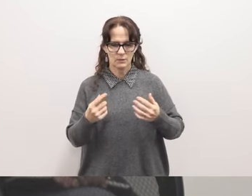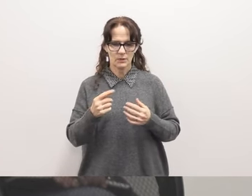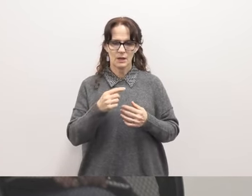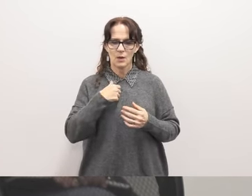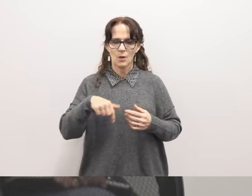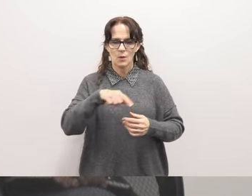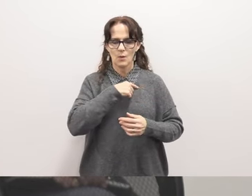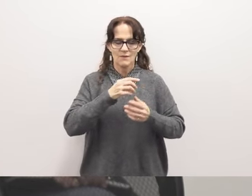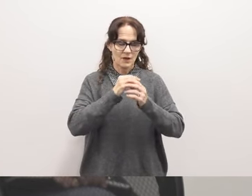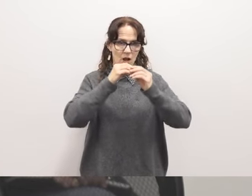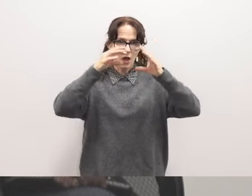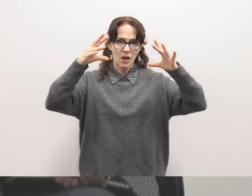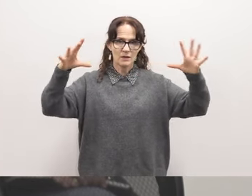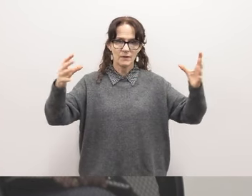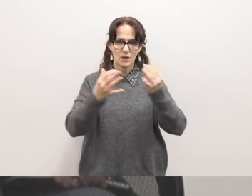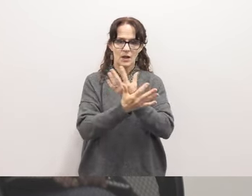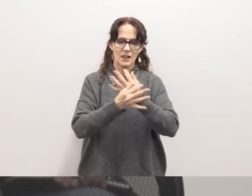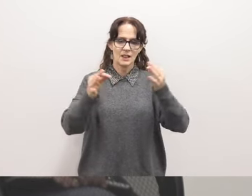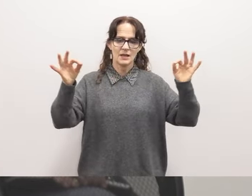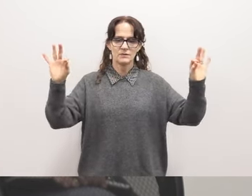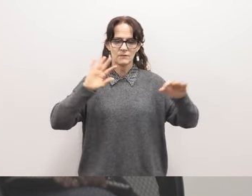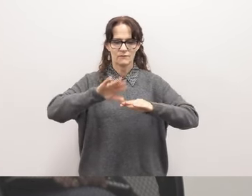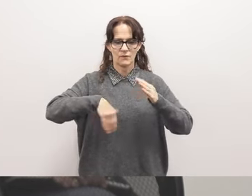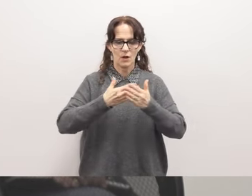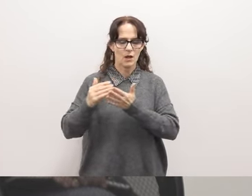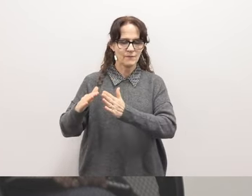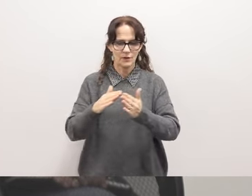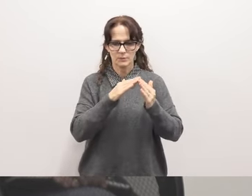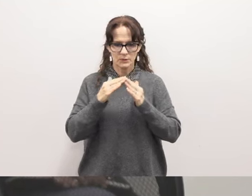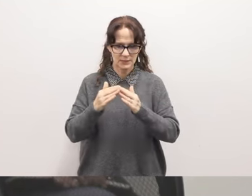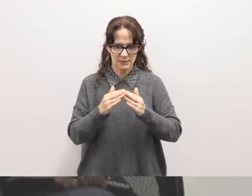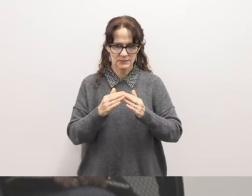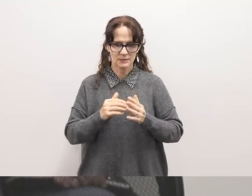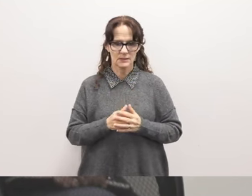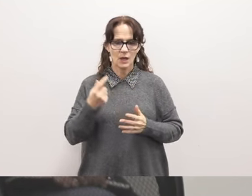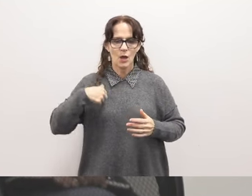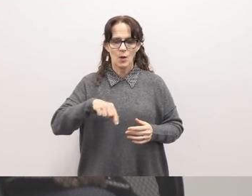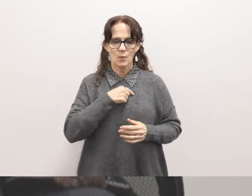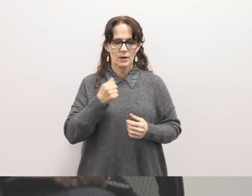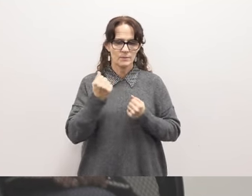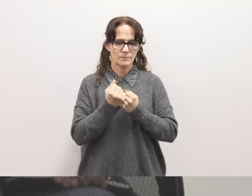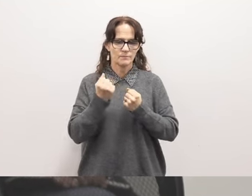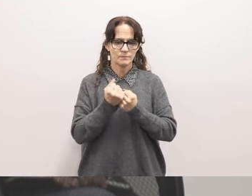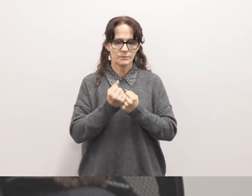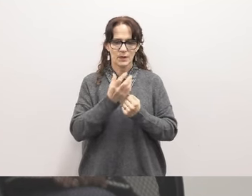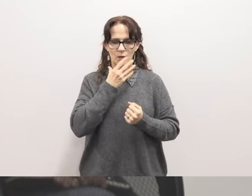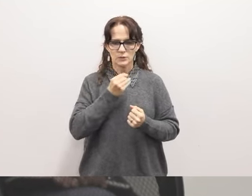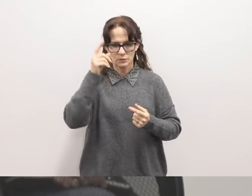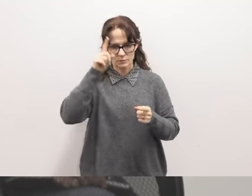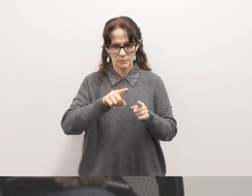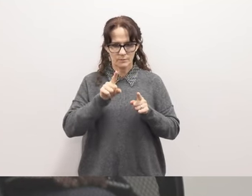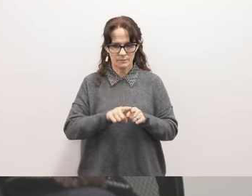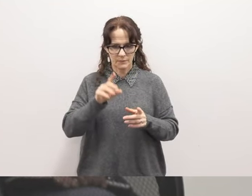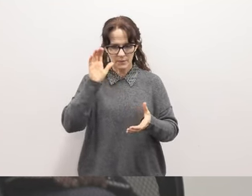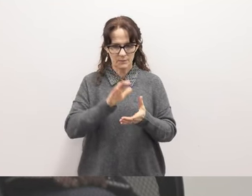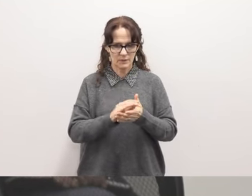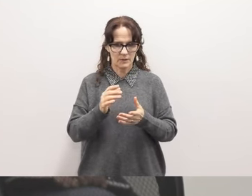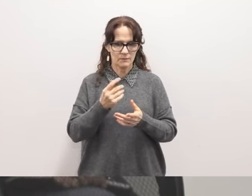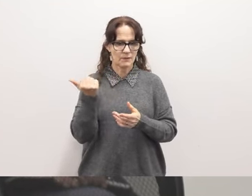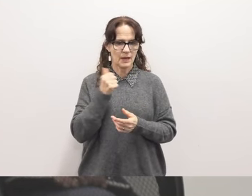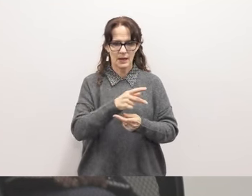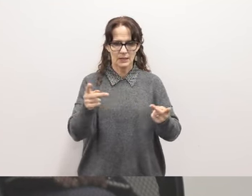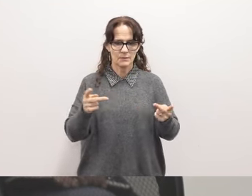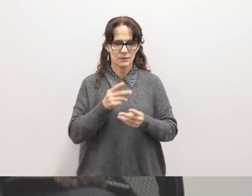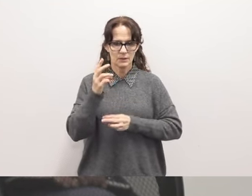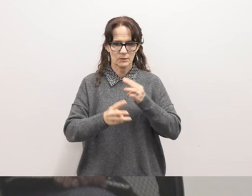tied to a larger vision for liberation for all of our communities. We are in solidarity with our Jewish siblings and believe that anywhere in the world,